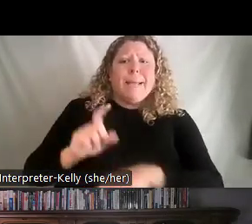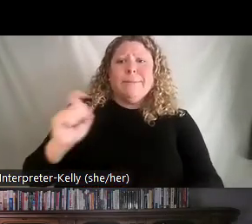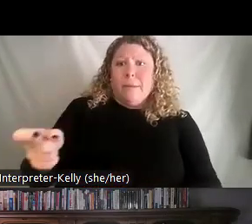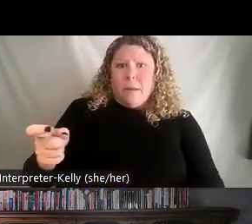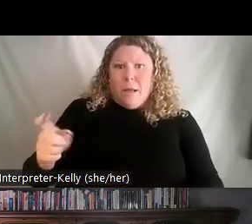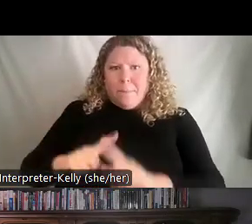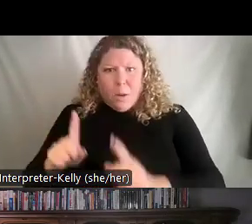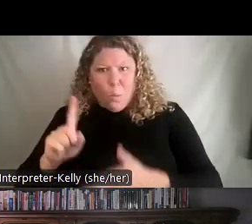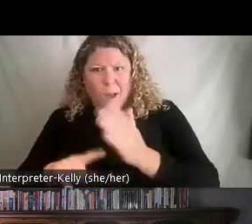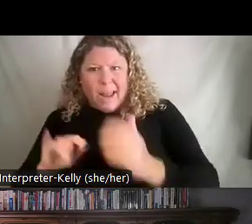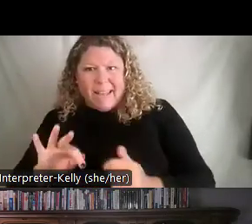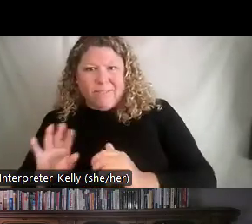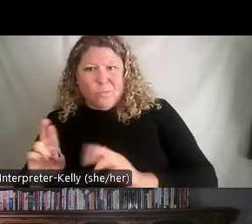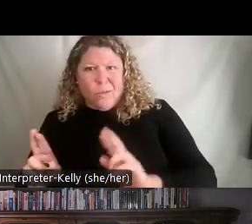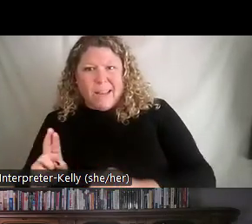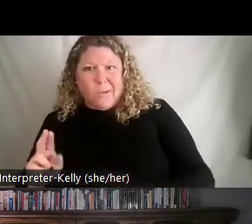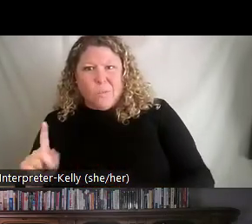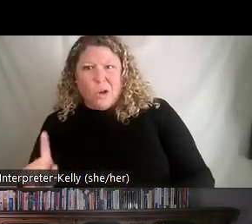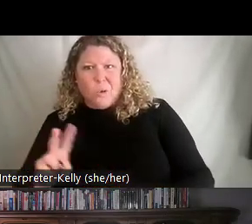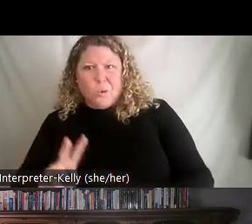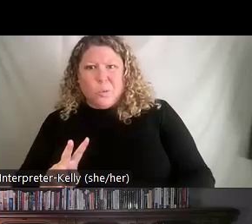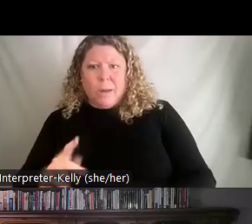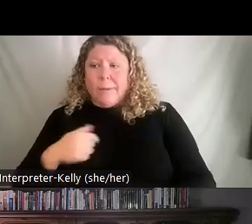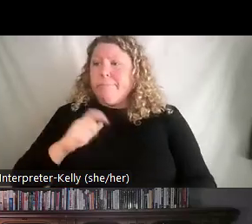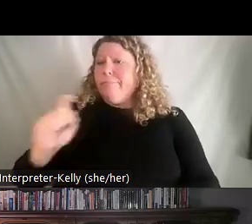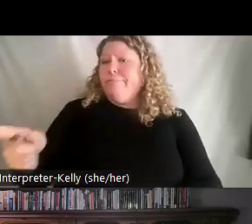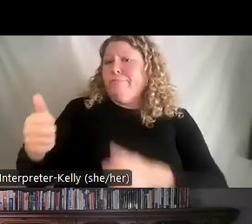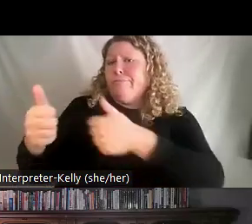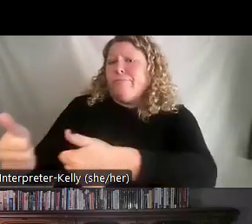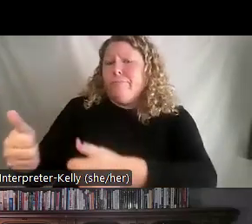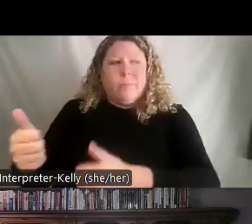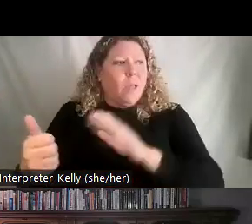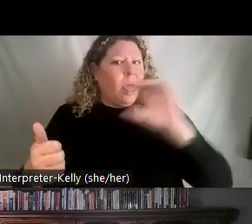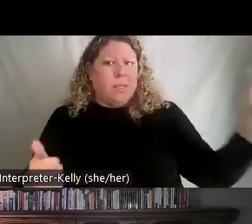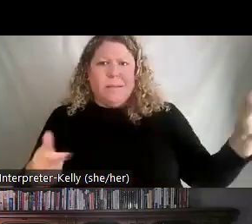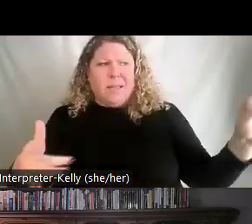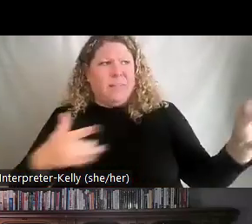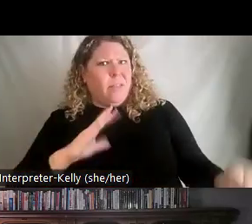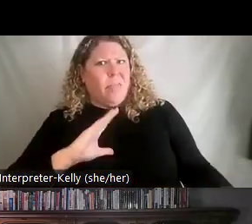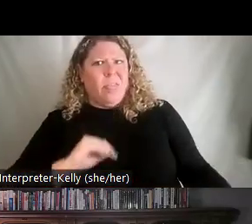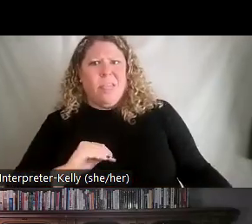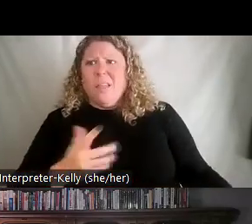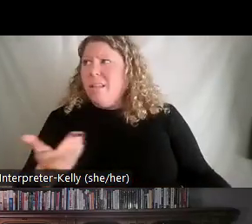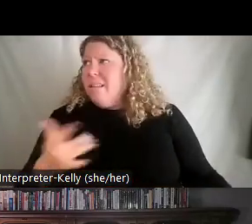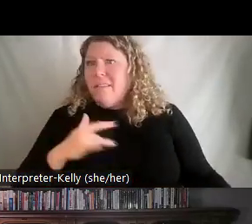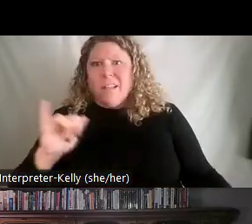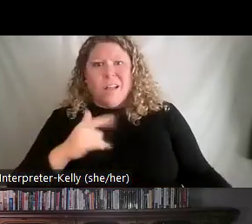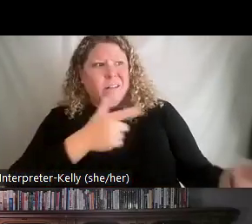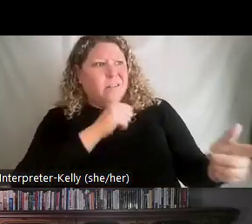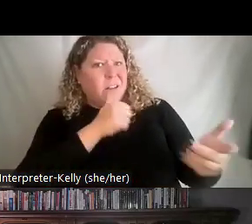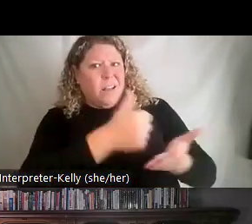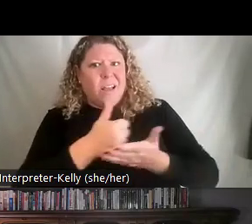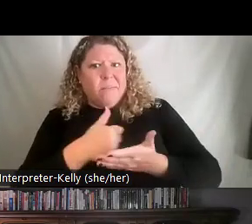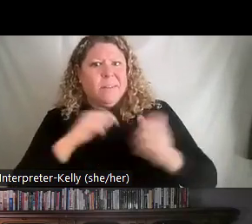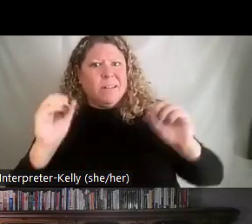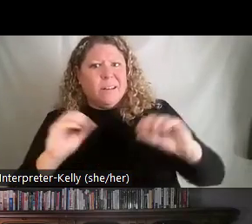two and you're just delegating it to them and you're walking away, that's not going to feel good for them because they're going to feel like, you know, you didn't give them any direction.